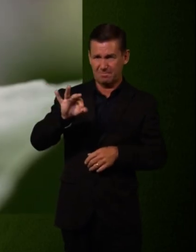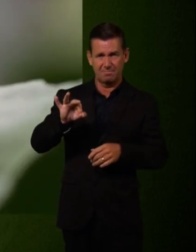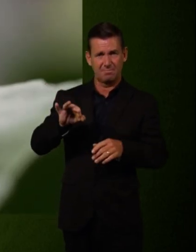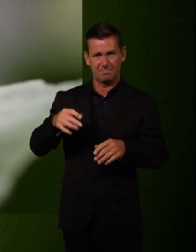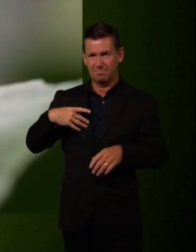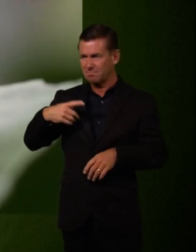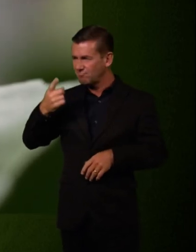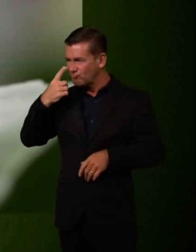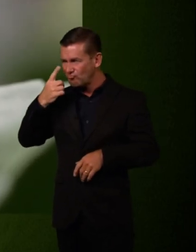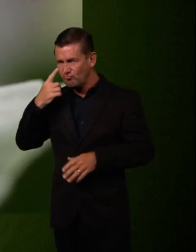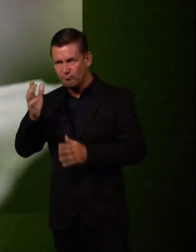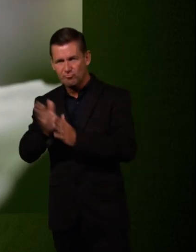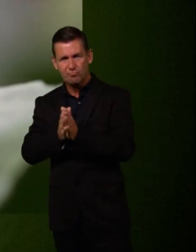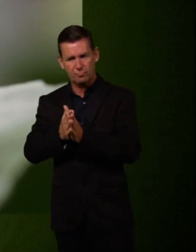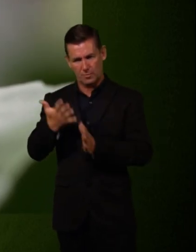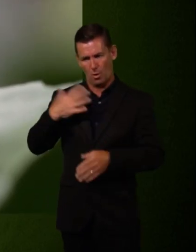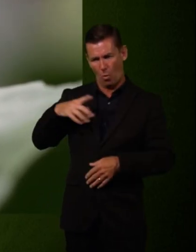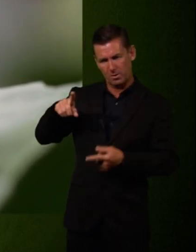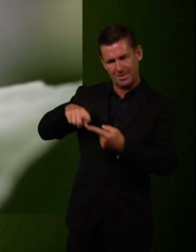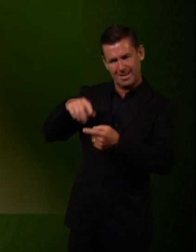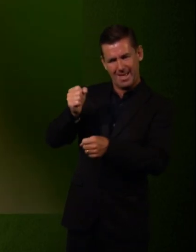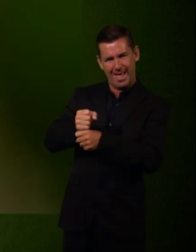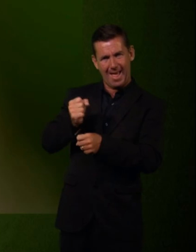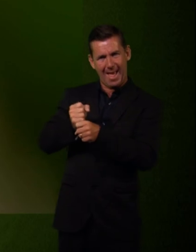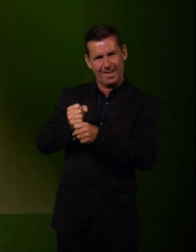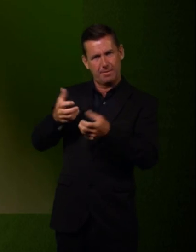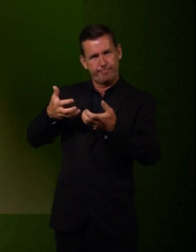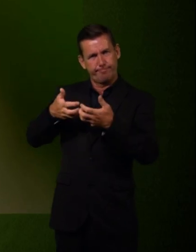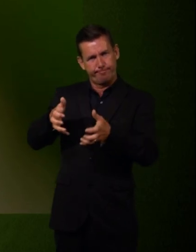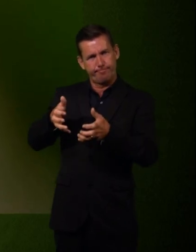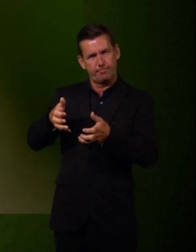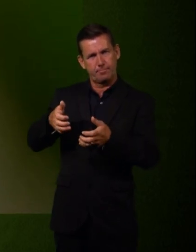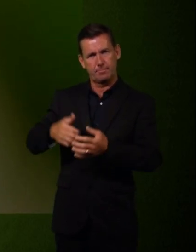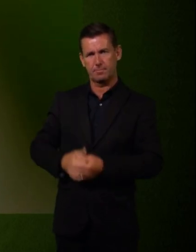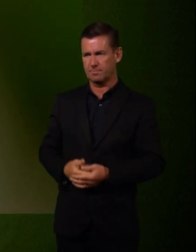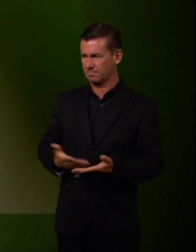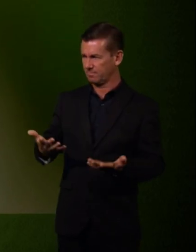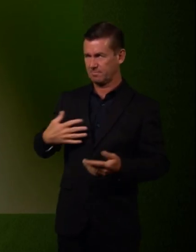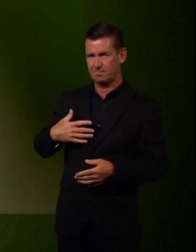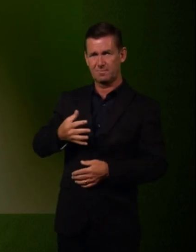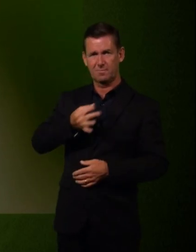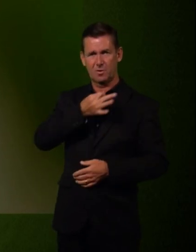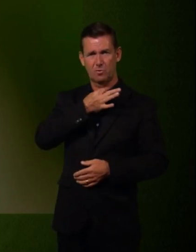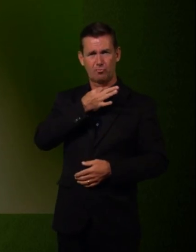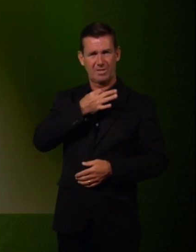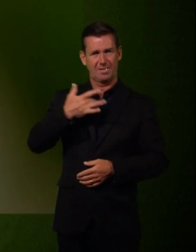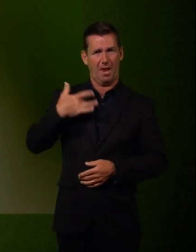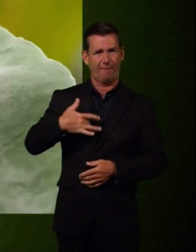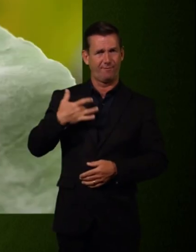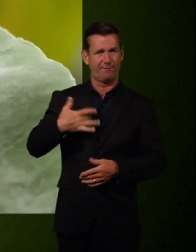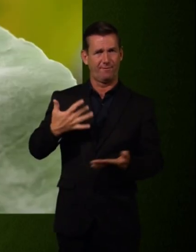She's looking for somewhere to lay her eggs. And to do it, she'll risk life and limb. It's